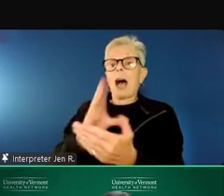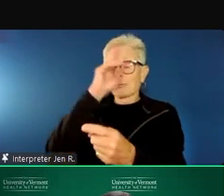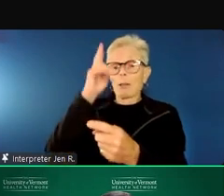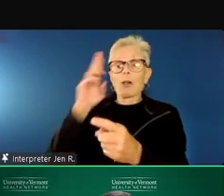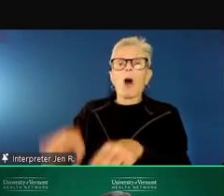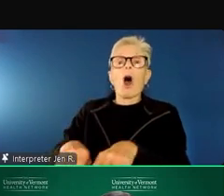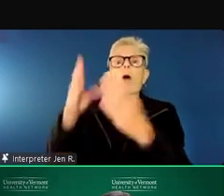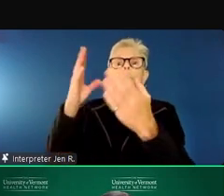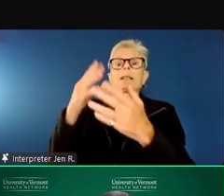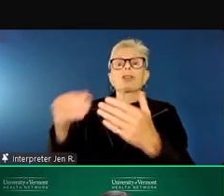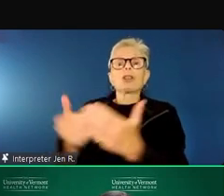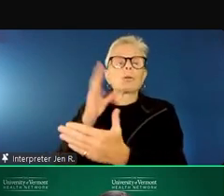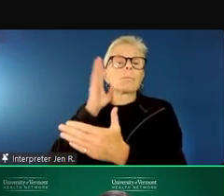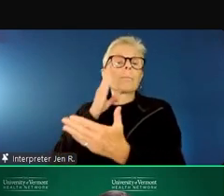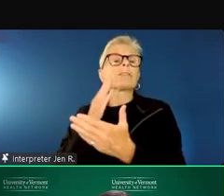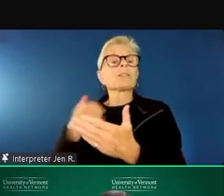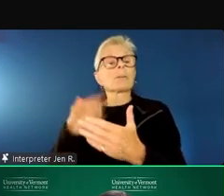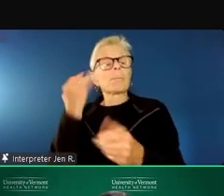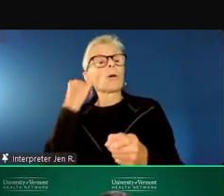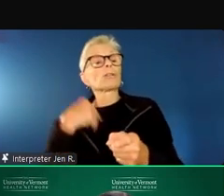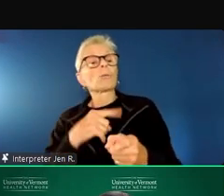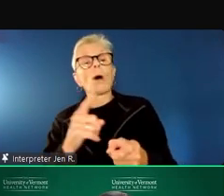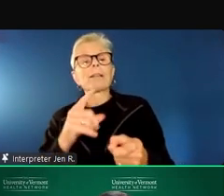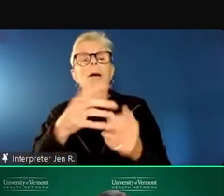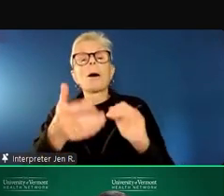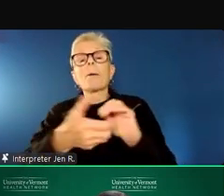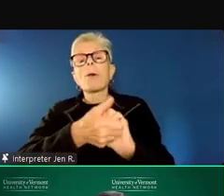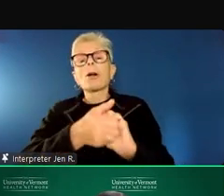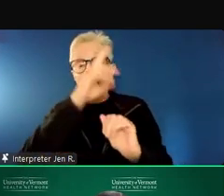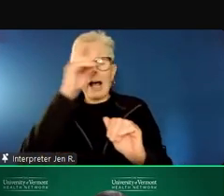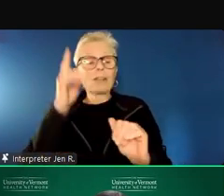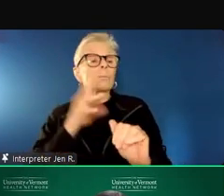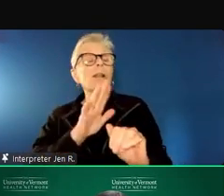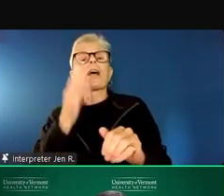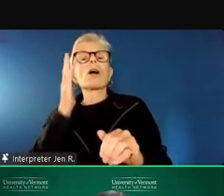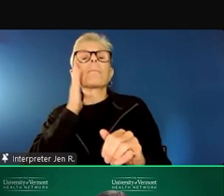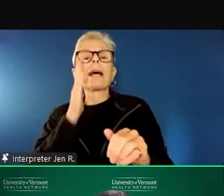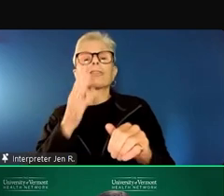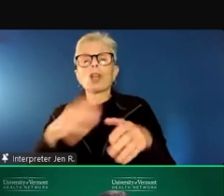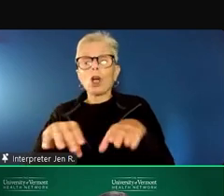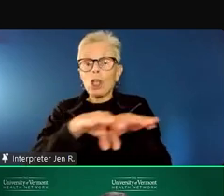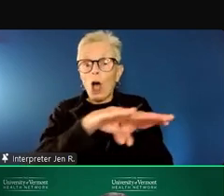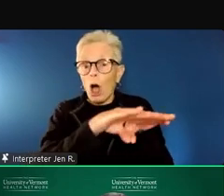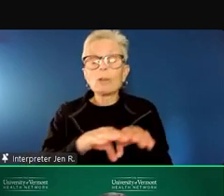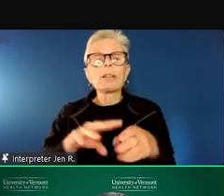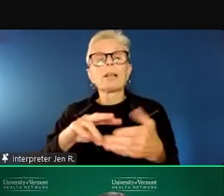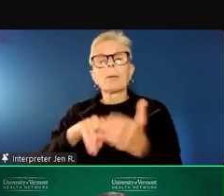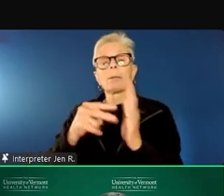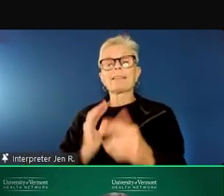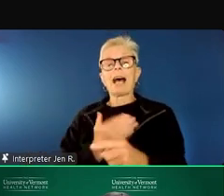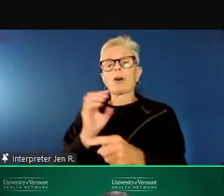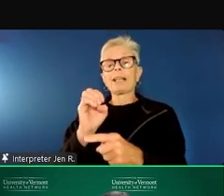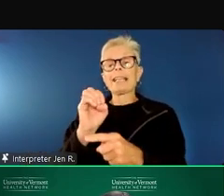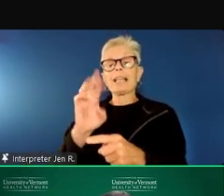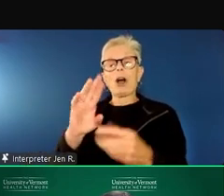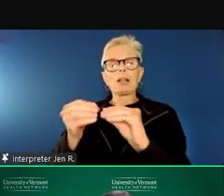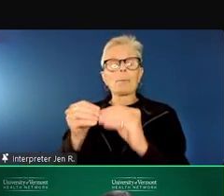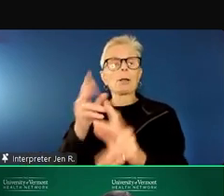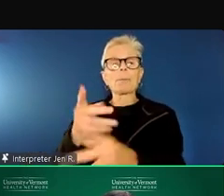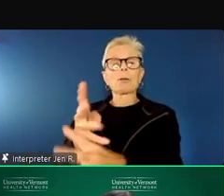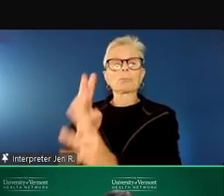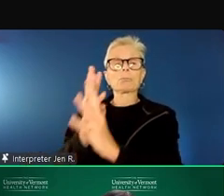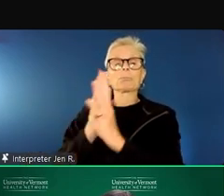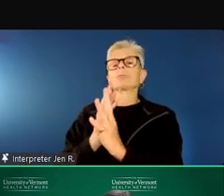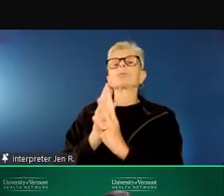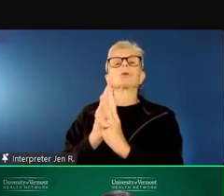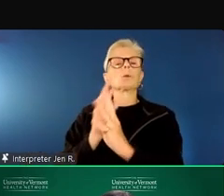closes 10 inpatient psychiatric beds, we see these numbers in the emergency room climb. It's very much a